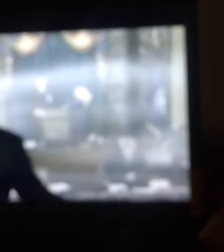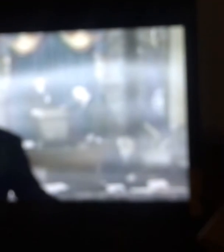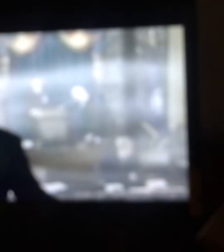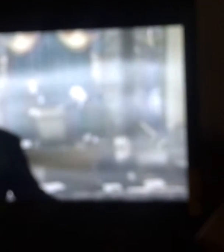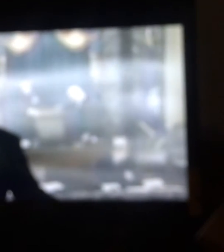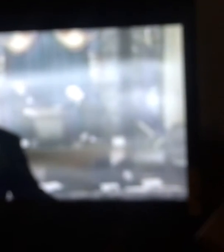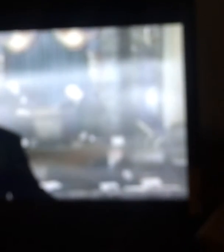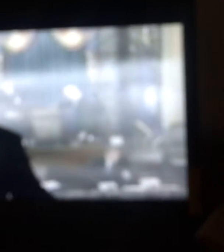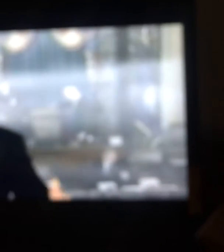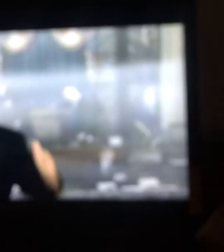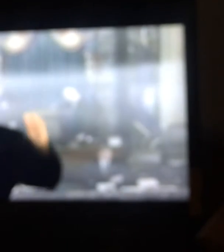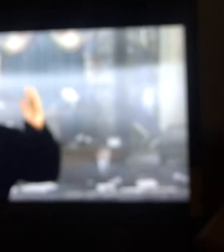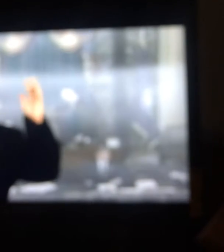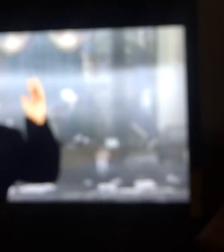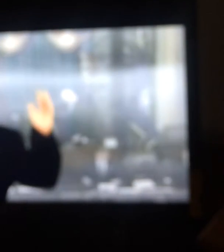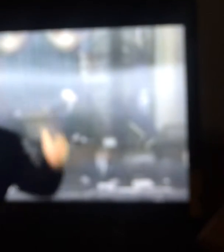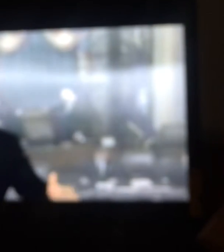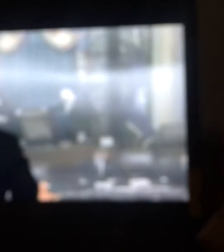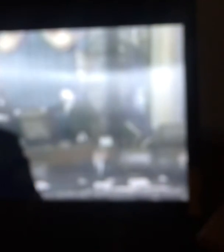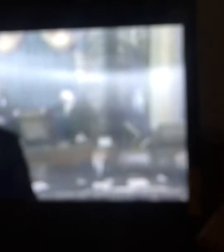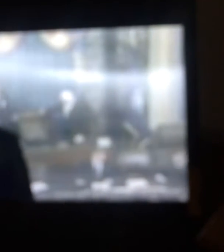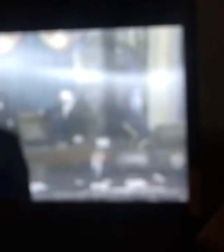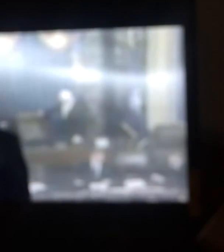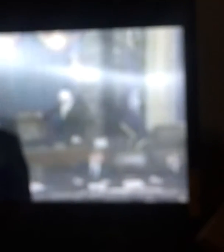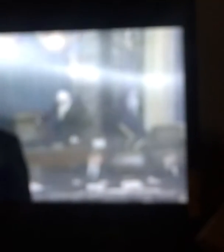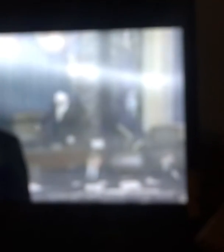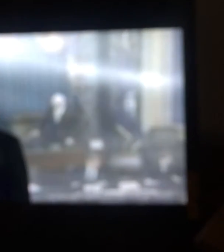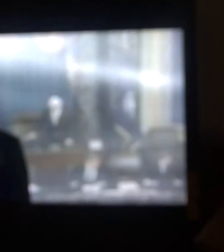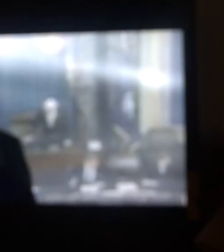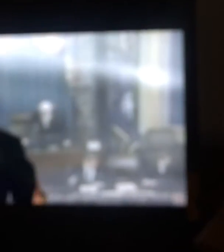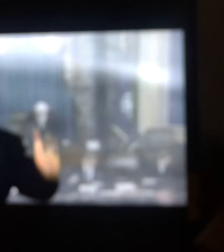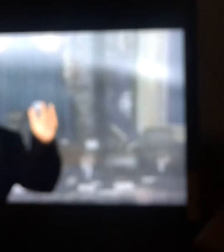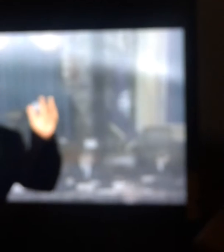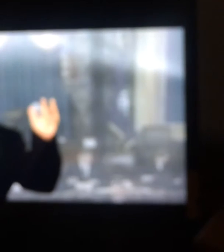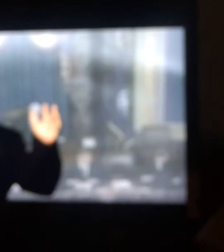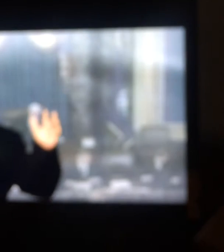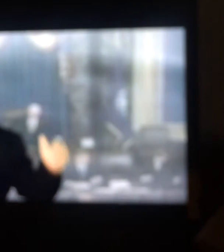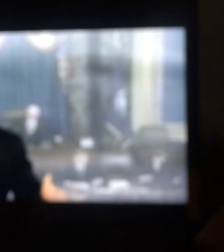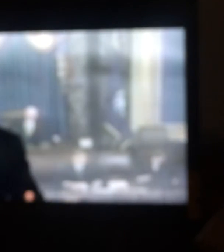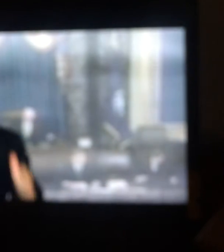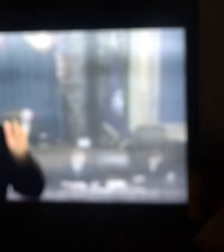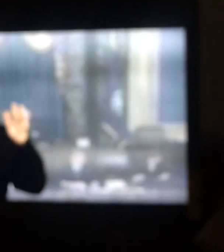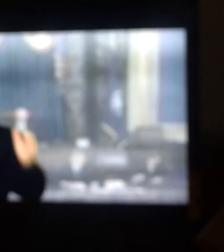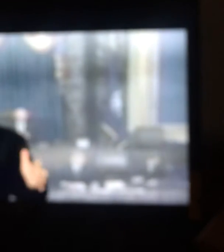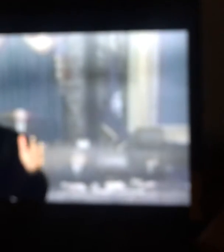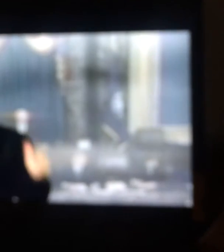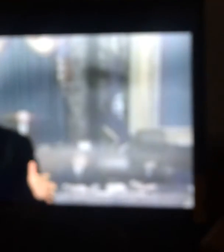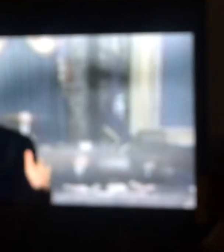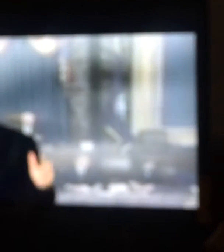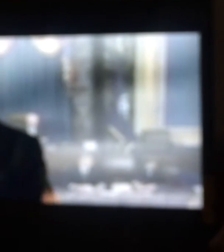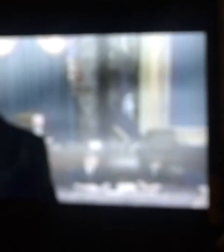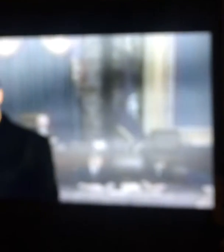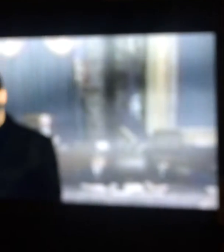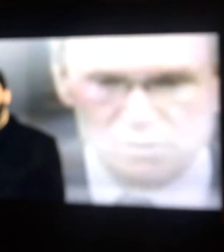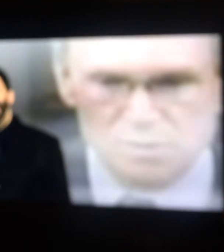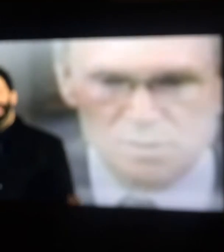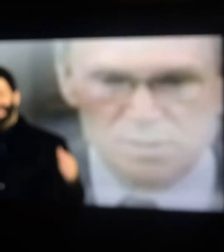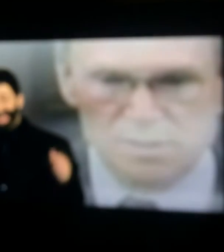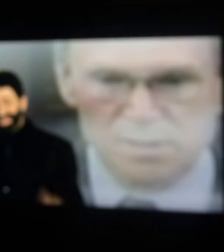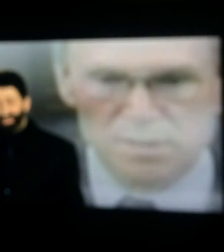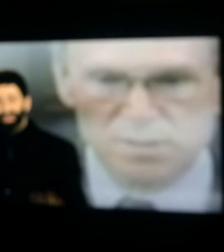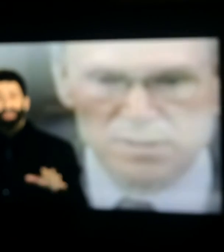before him is the entire Senate and the entire House of Representatives in a joint session of Congress.